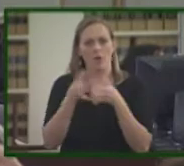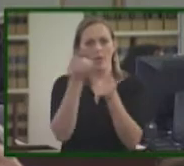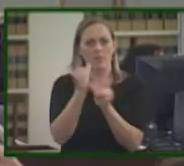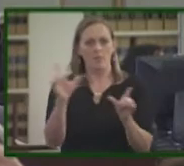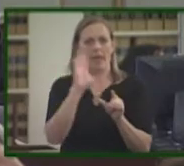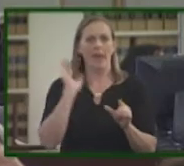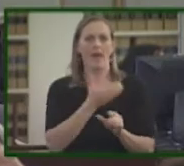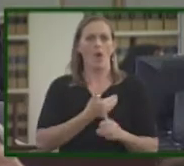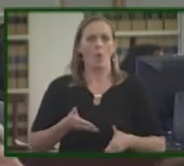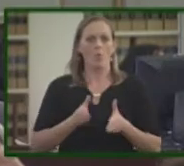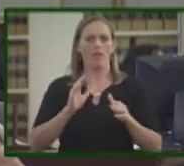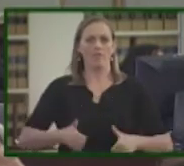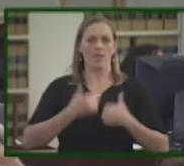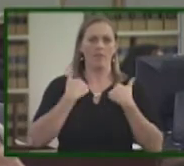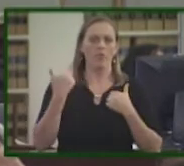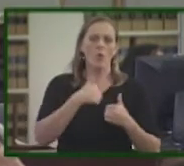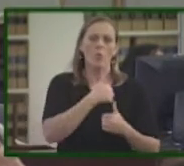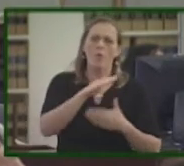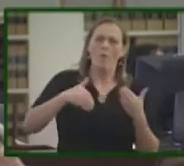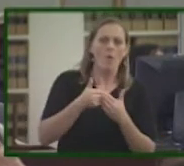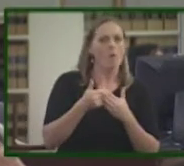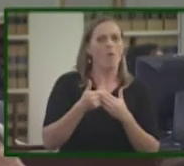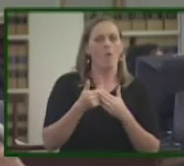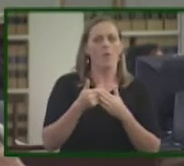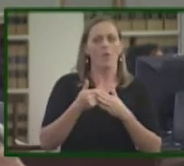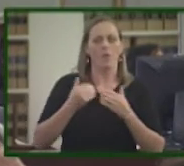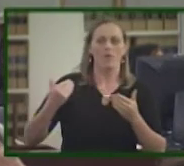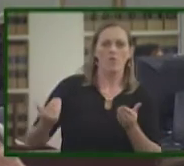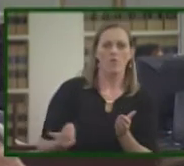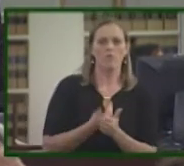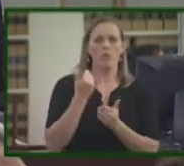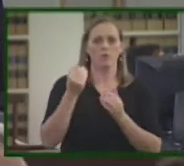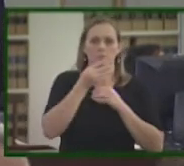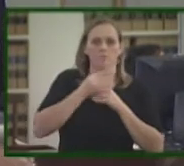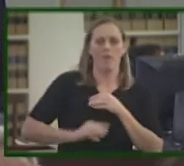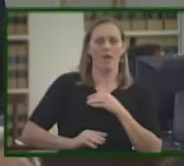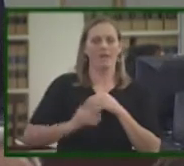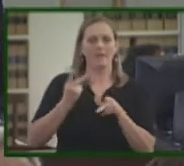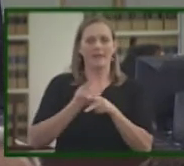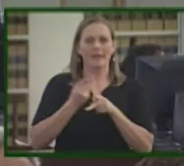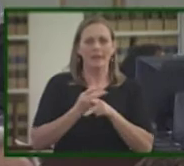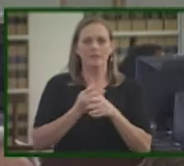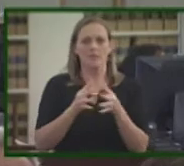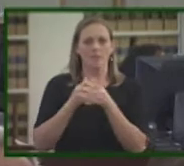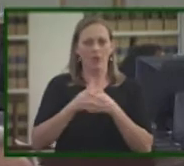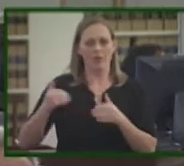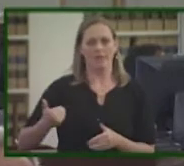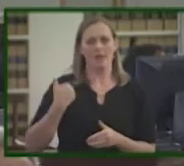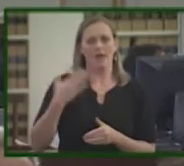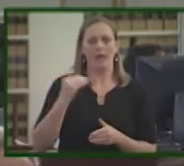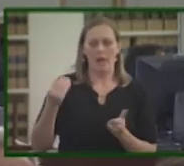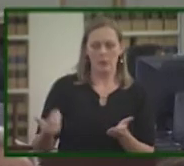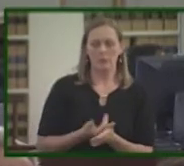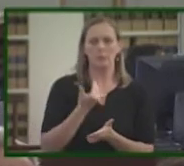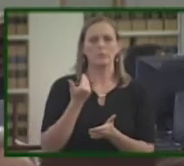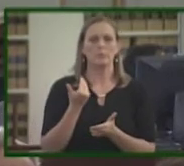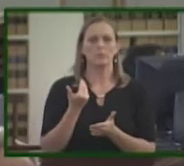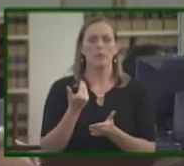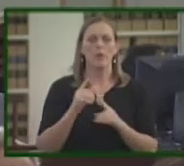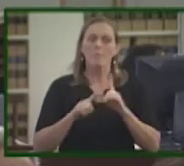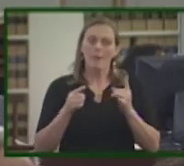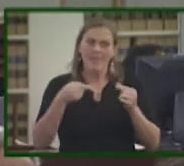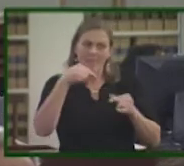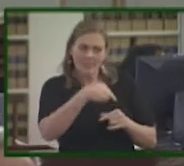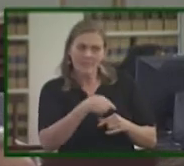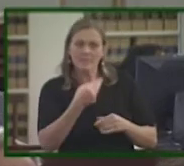way of life. We are all the fresh blood that keeps America young and renewed. But